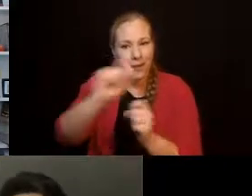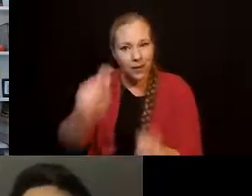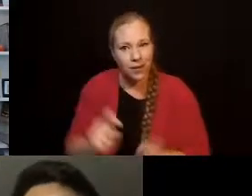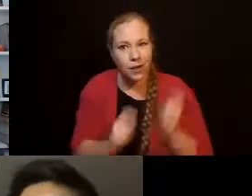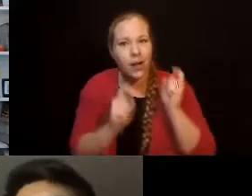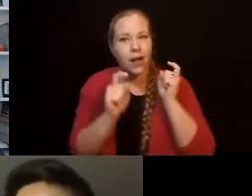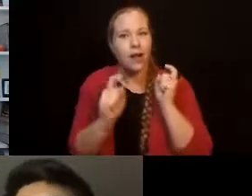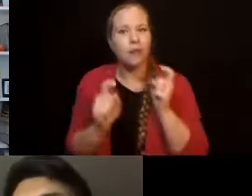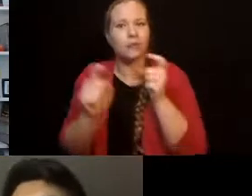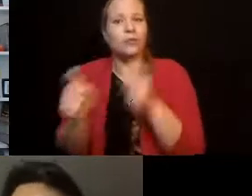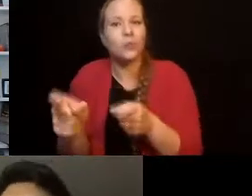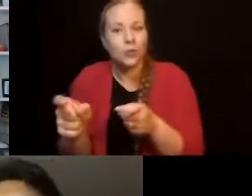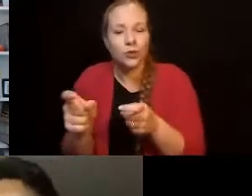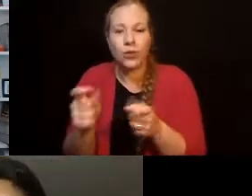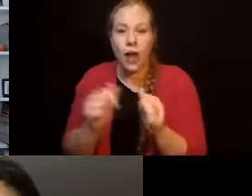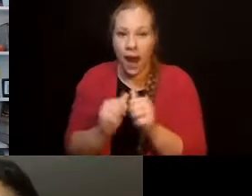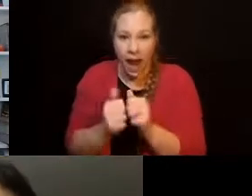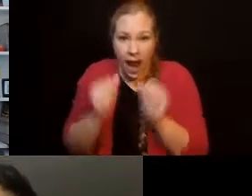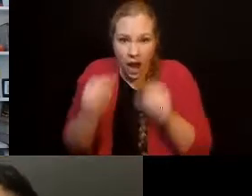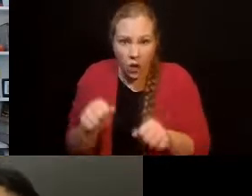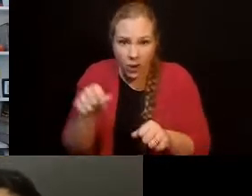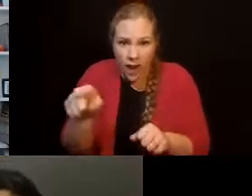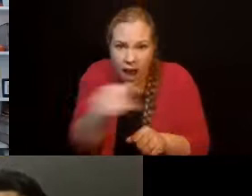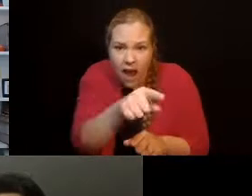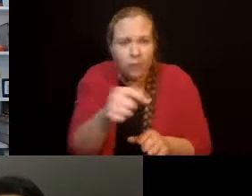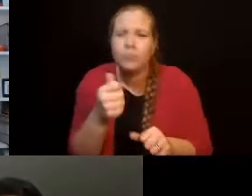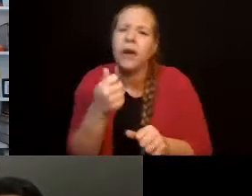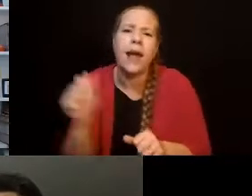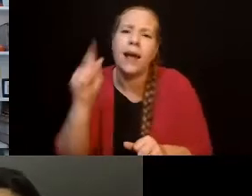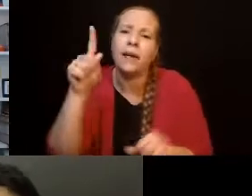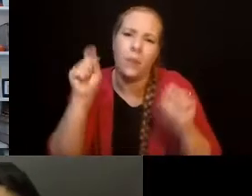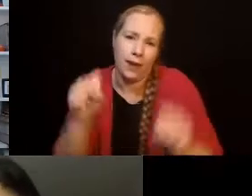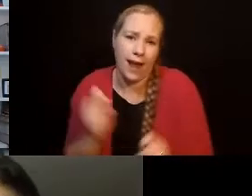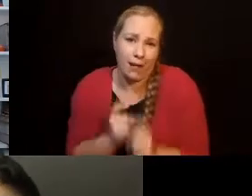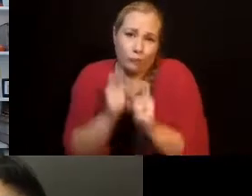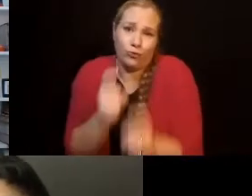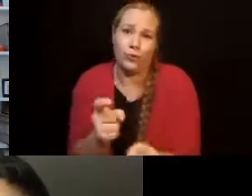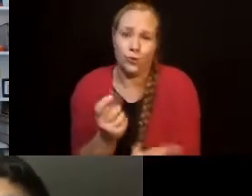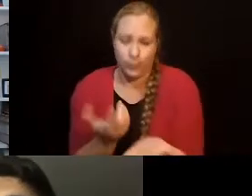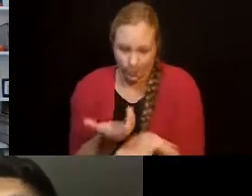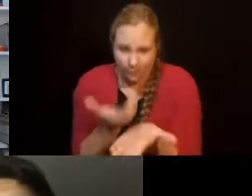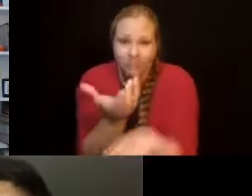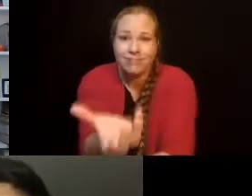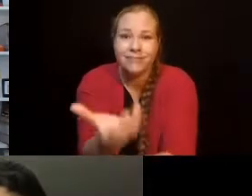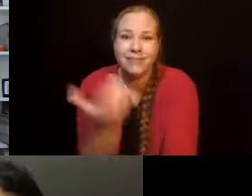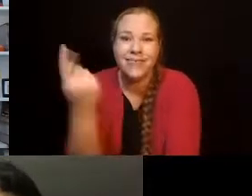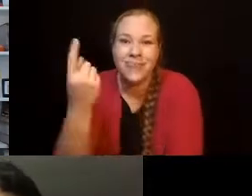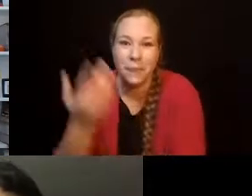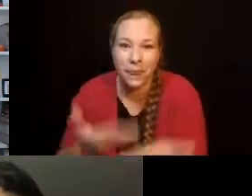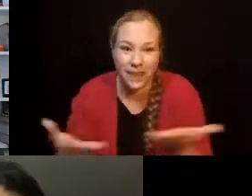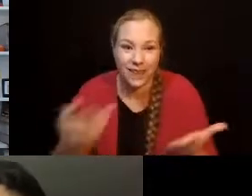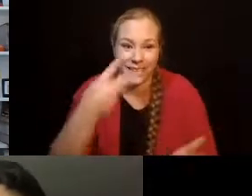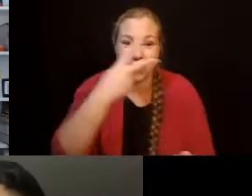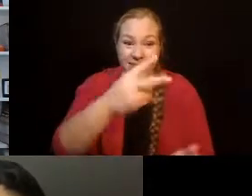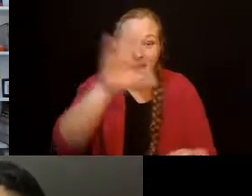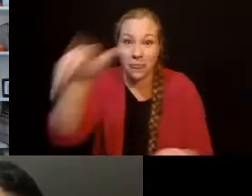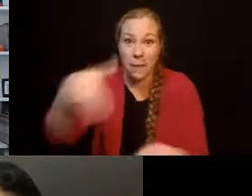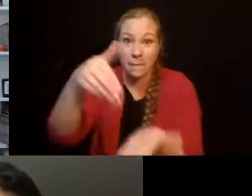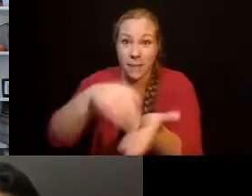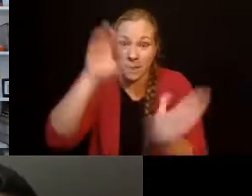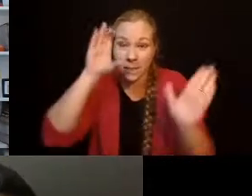Um, and then your fun and relaxation, right? Um, this guy in the middle, that's my middle son, Rory.